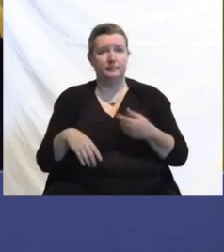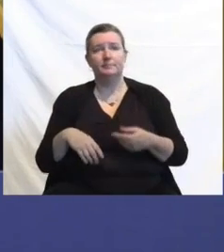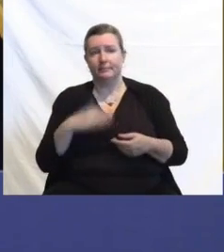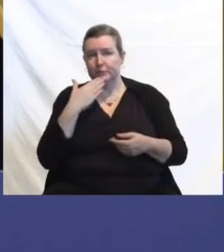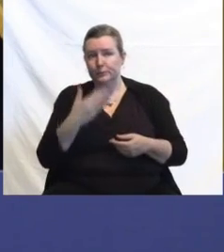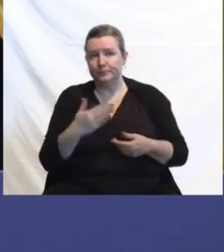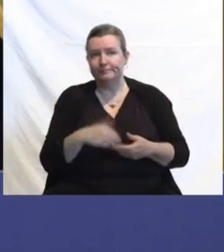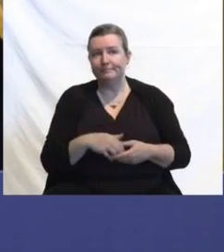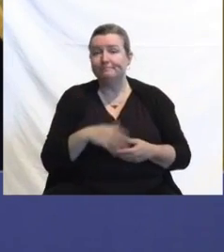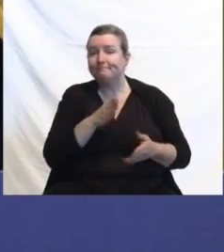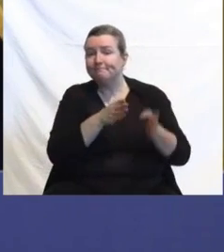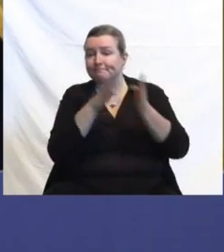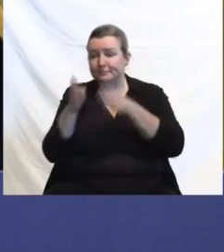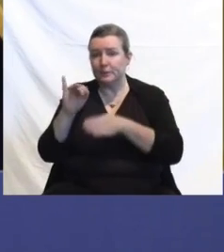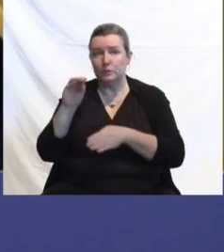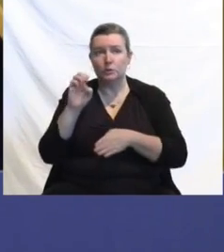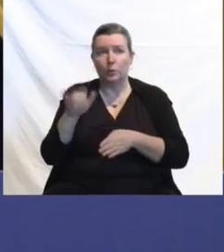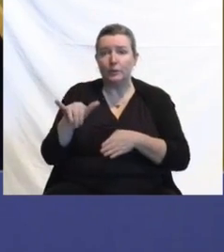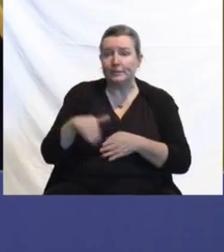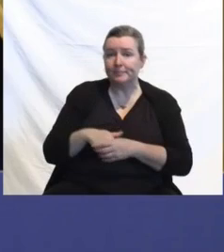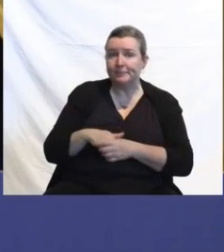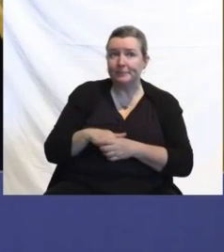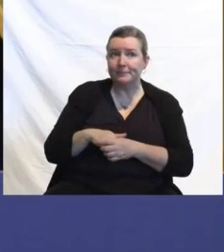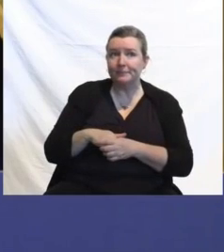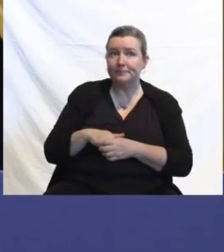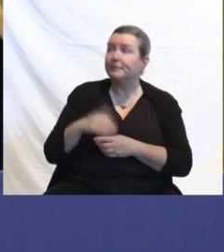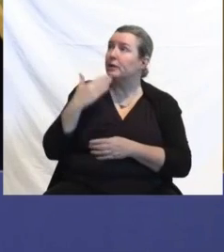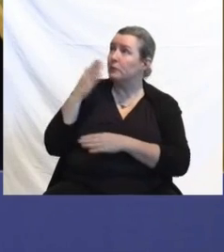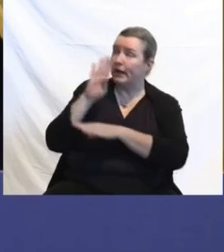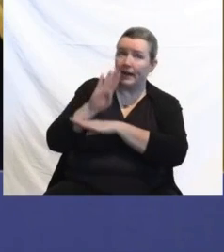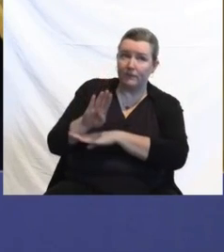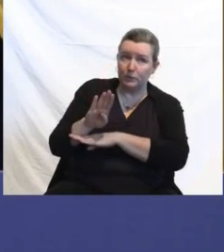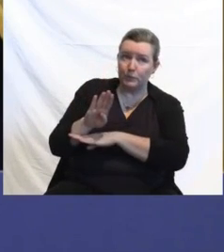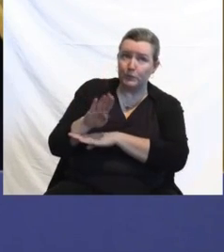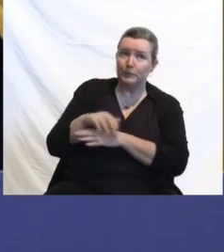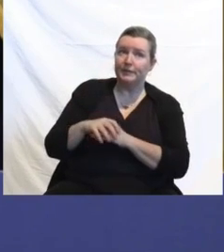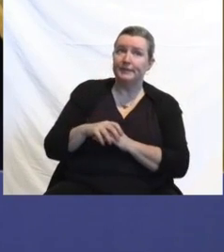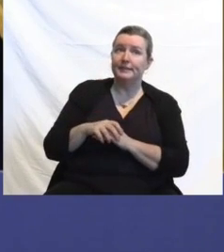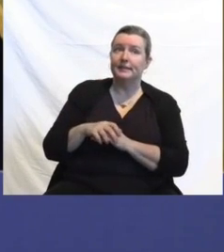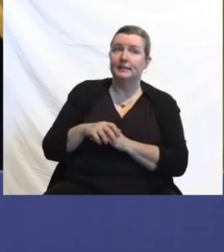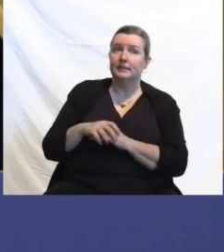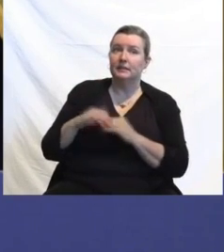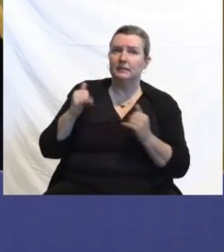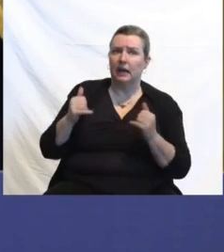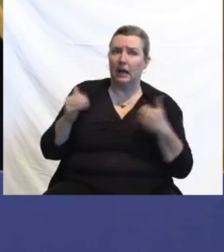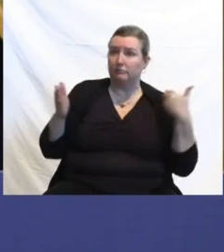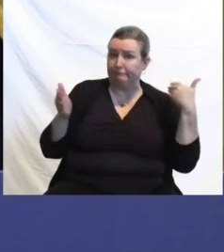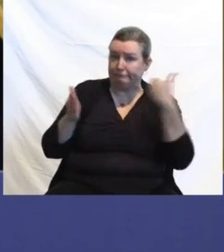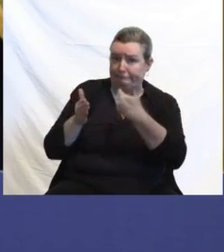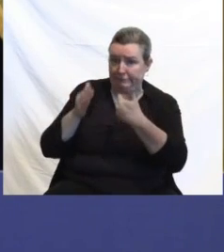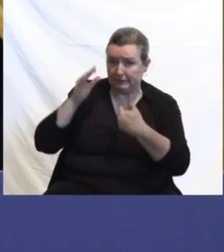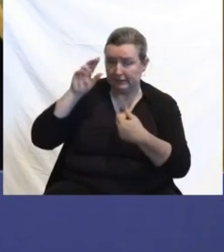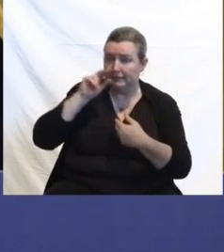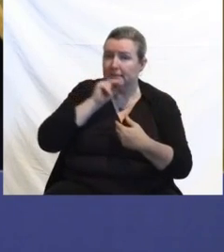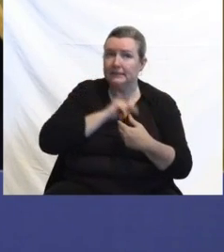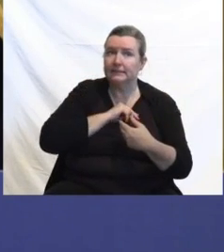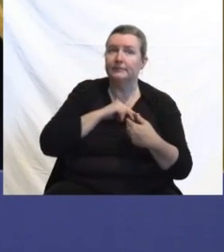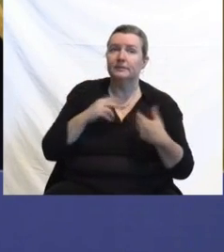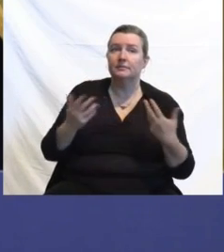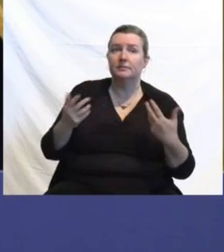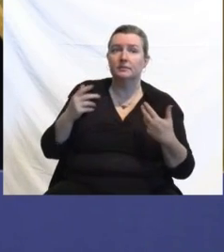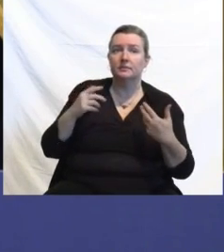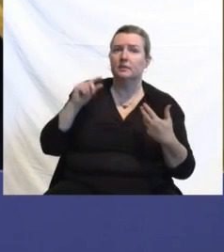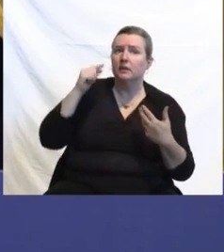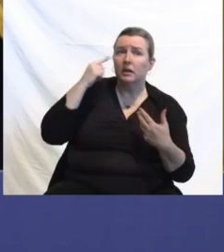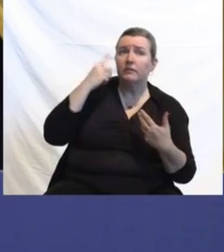Alex. Joey, good afternoon. Good afternoon, Governor. So we're going into Thanksgiving when governors both in New Jersey and around the nation